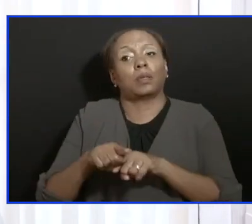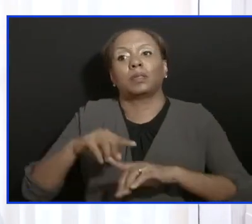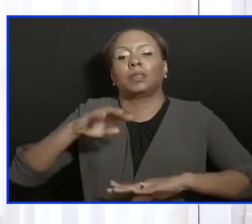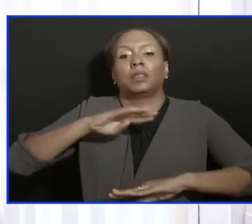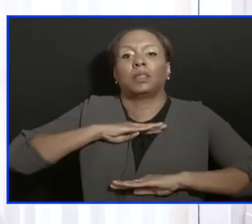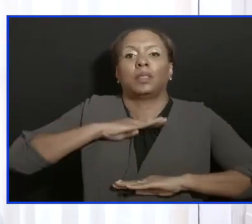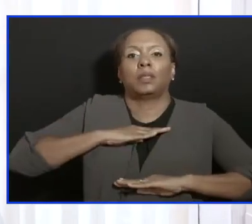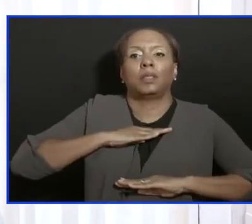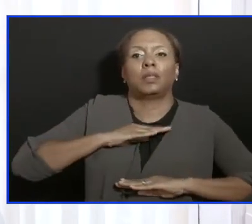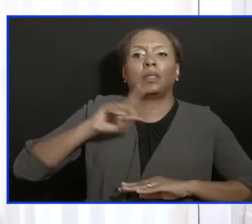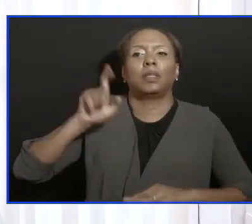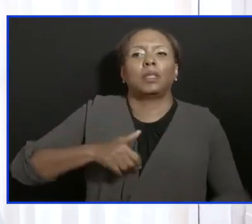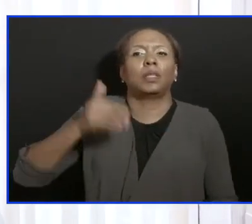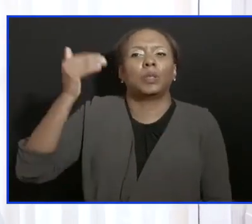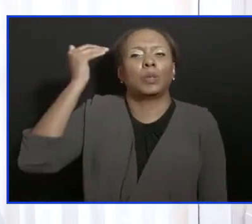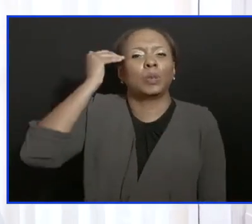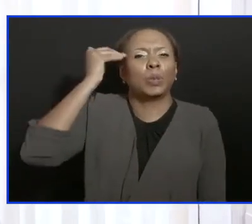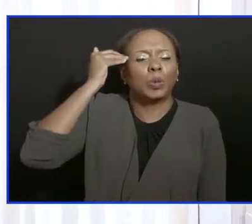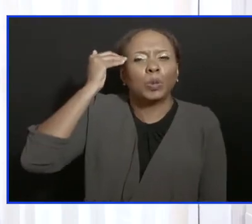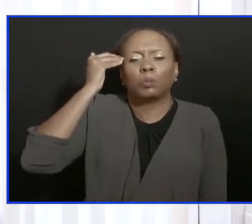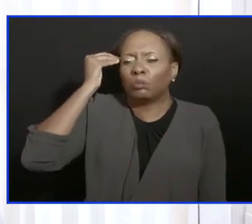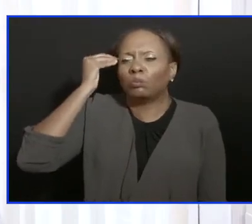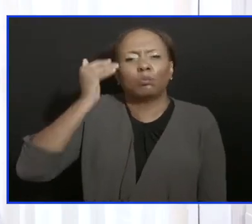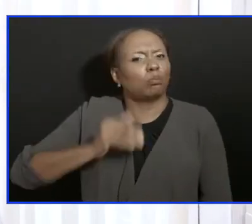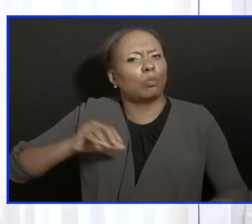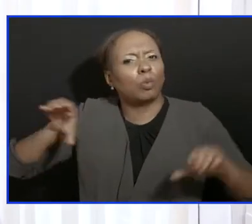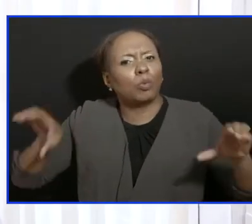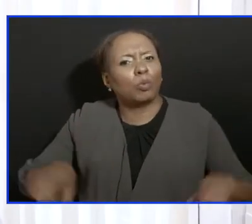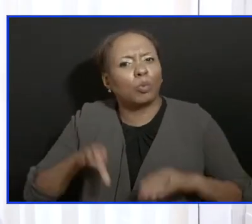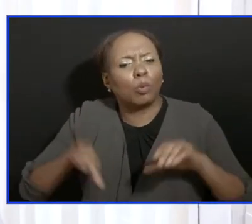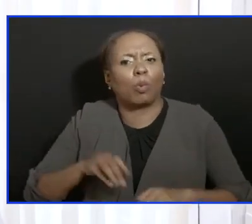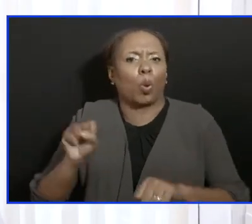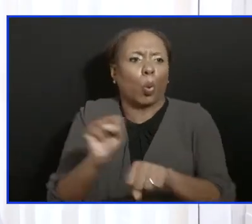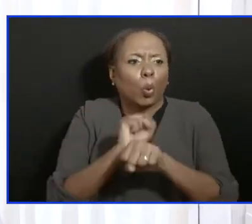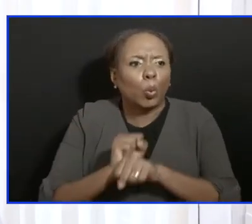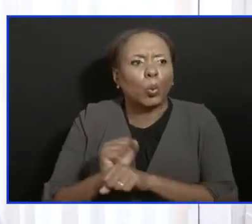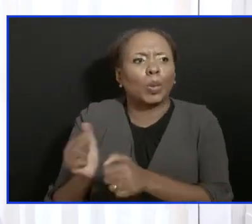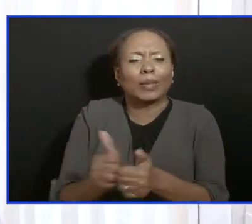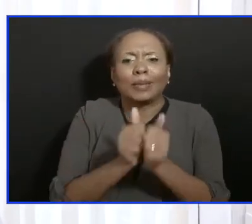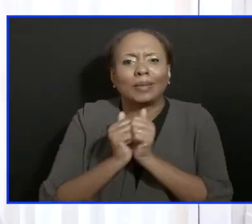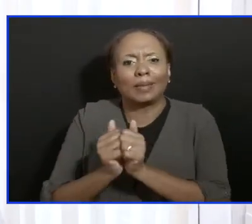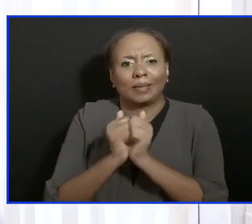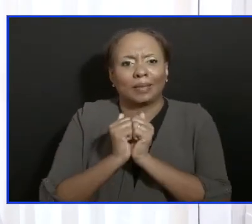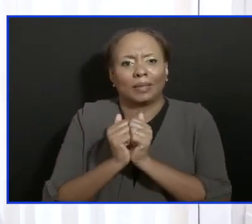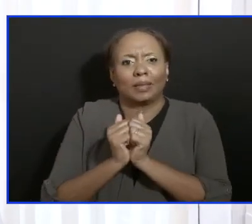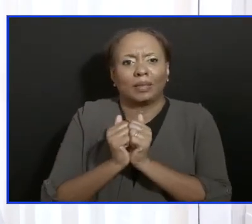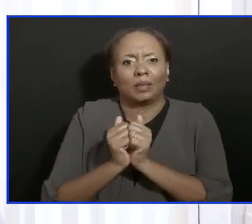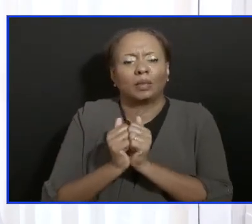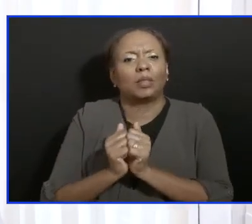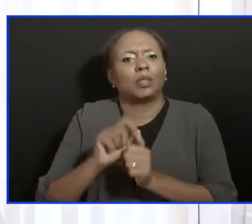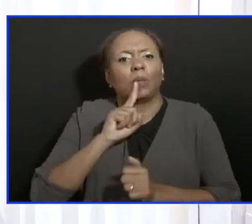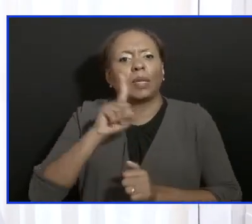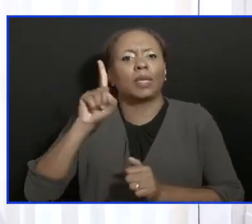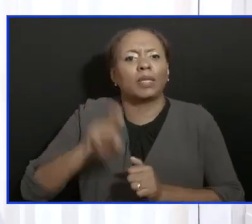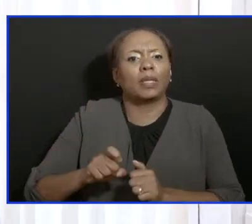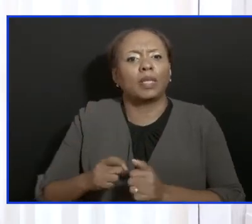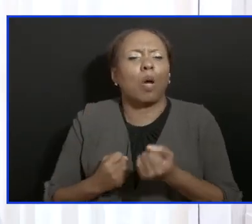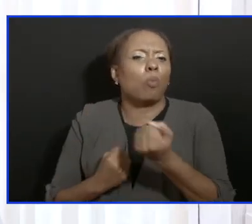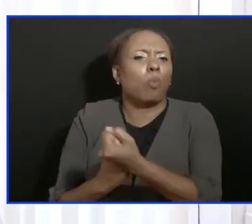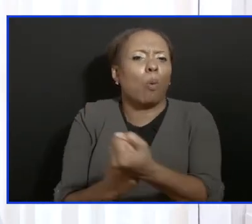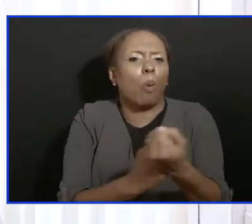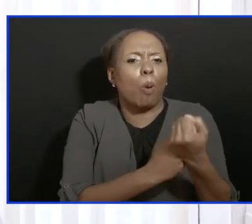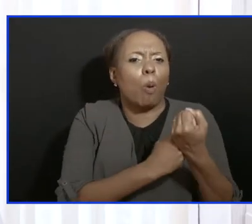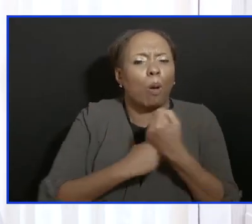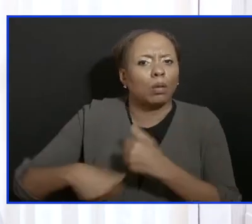to know that we have to get up and do it together. And when I say get up and stand up, I mean get up and stand up together, each of us as